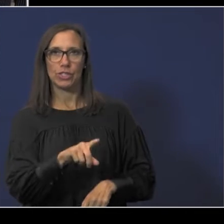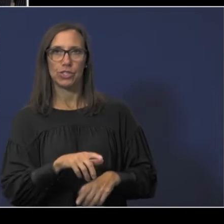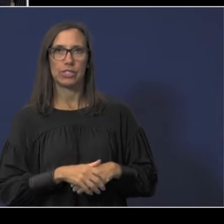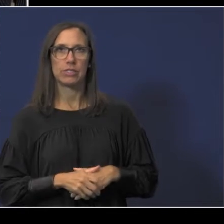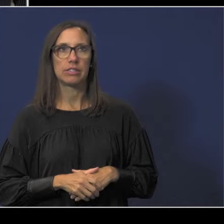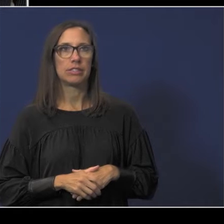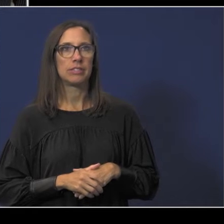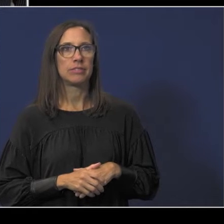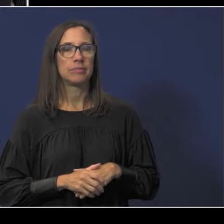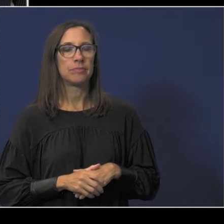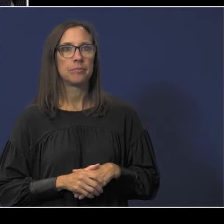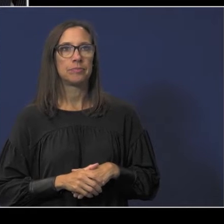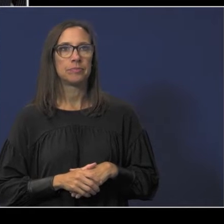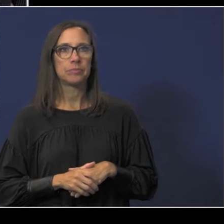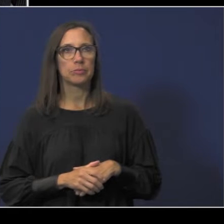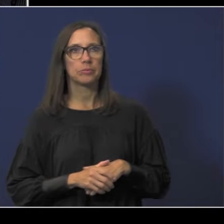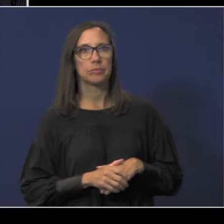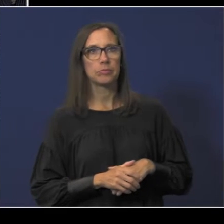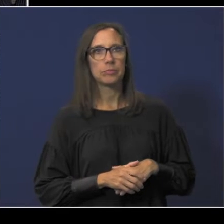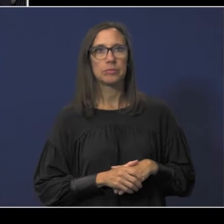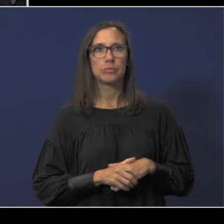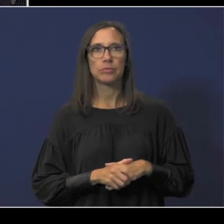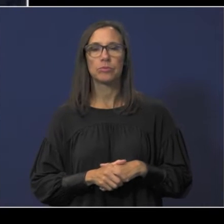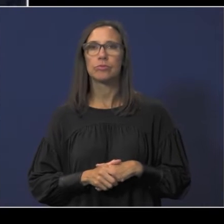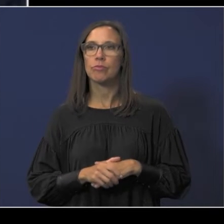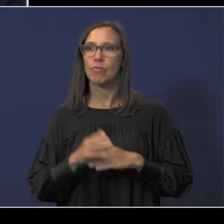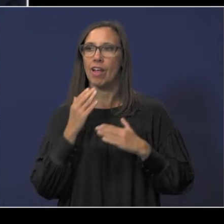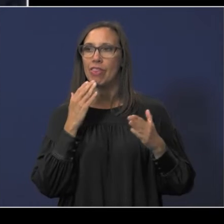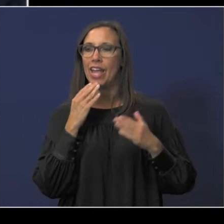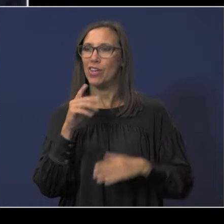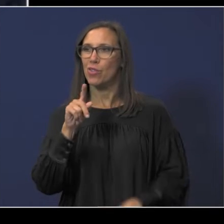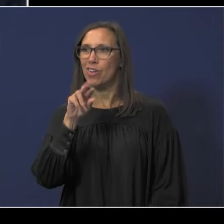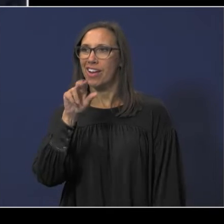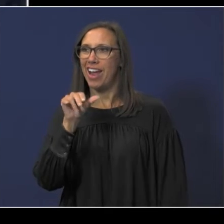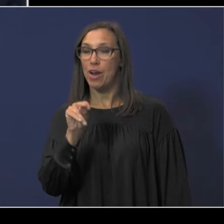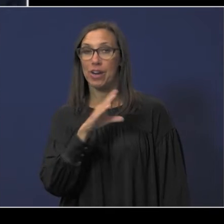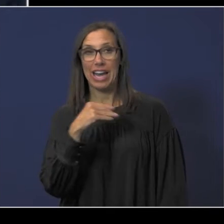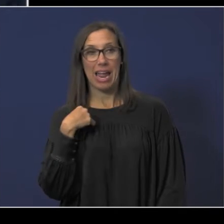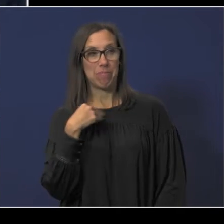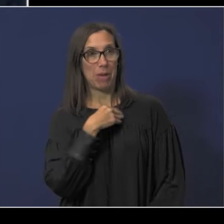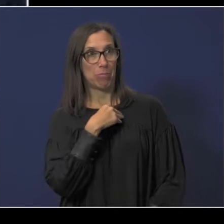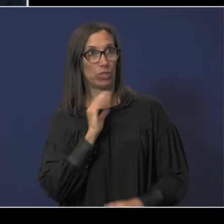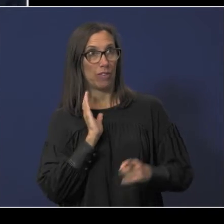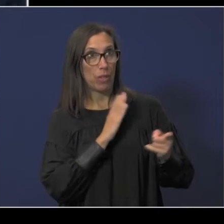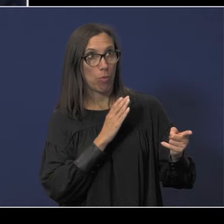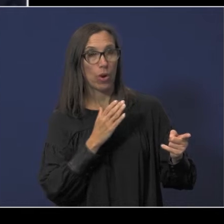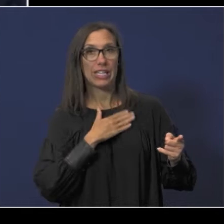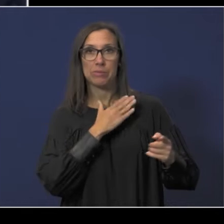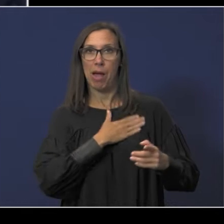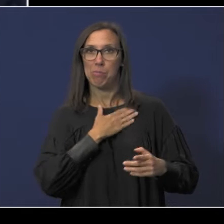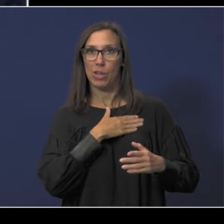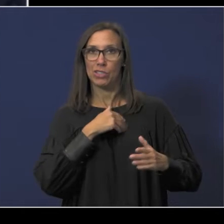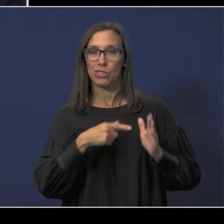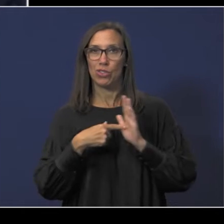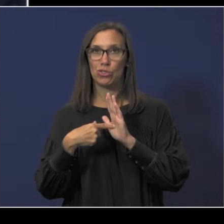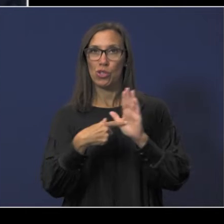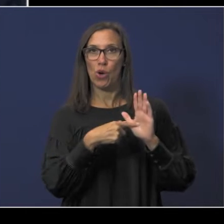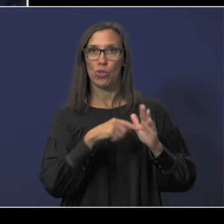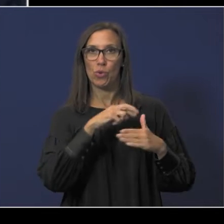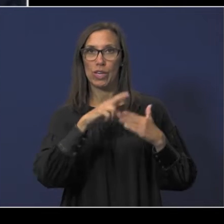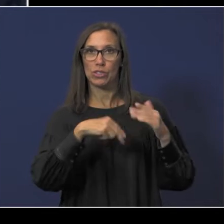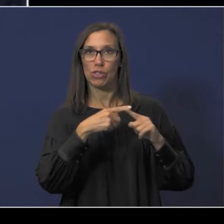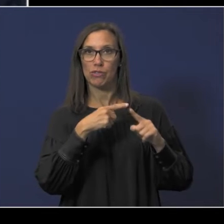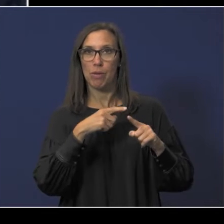greg thank you karen uh thank you members of the board it's my pleasure to present the results of our audit